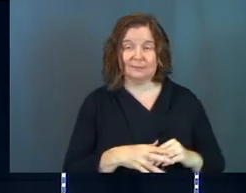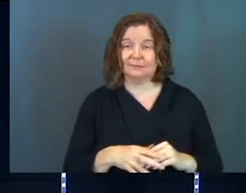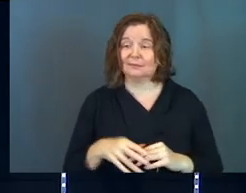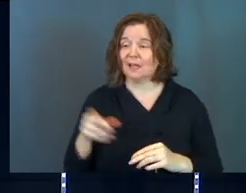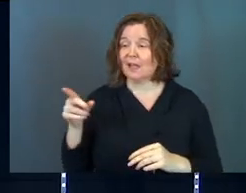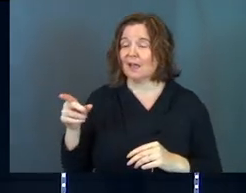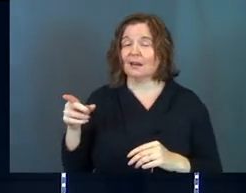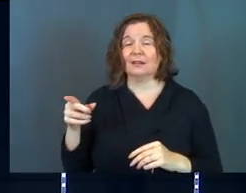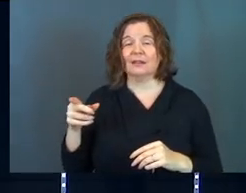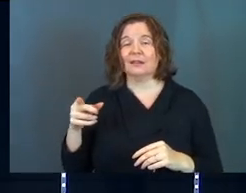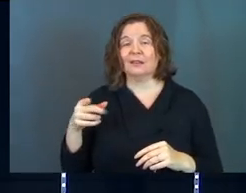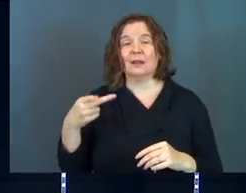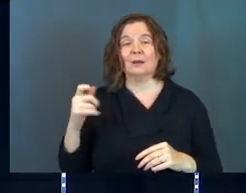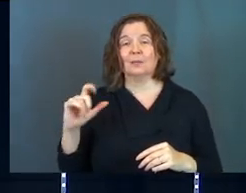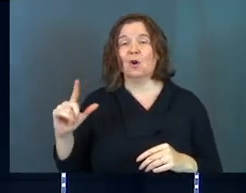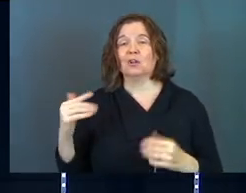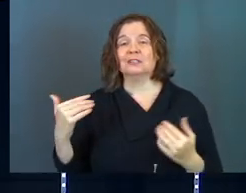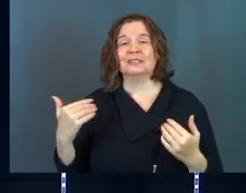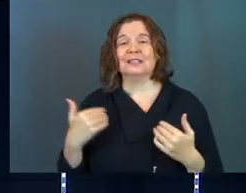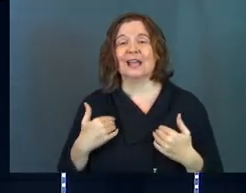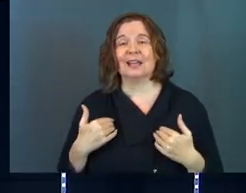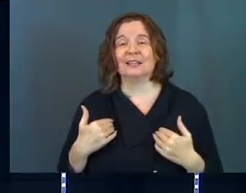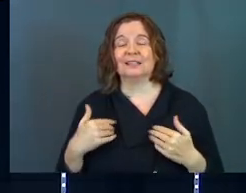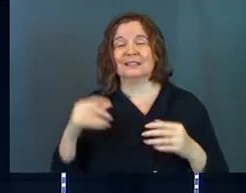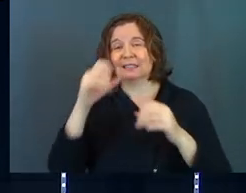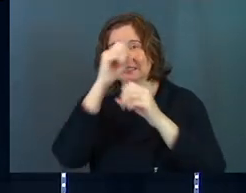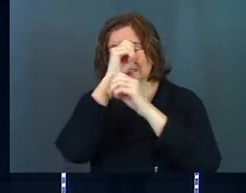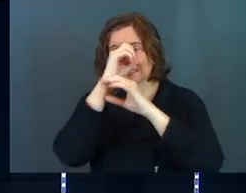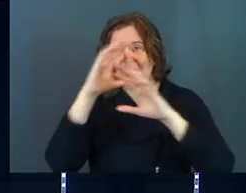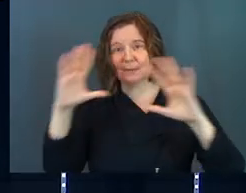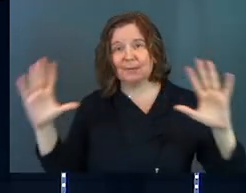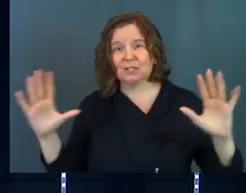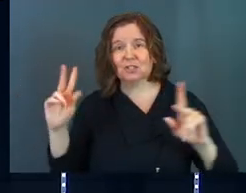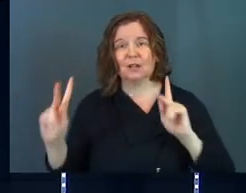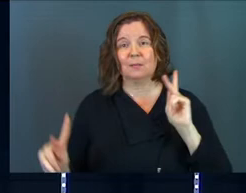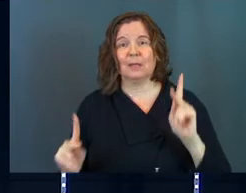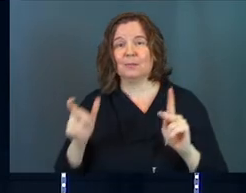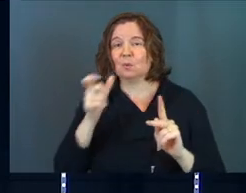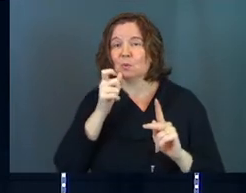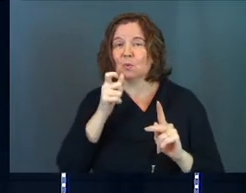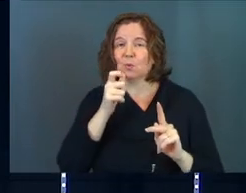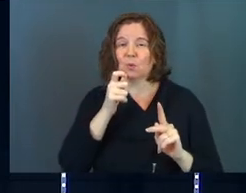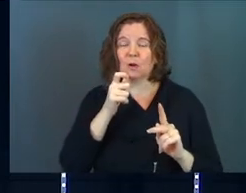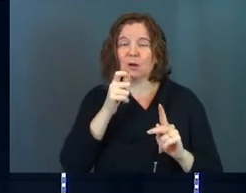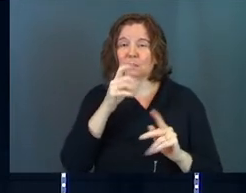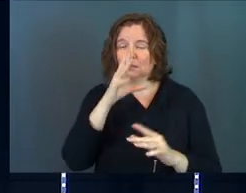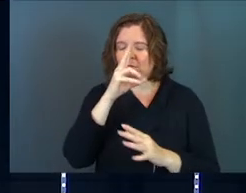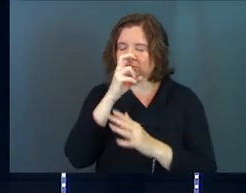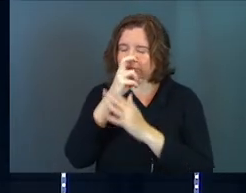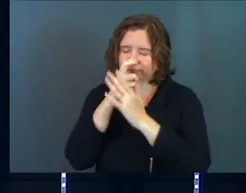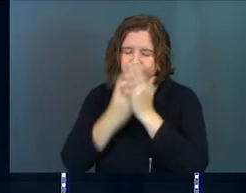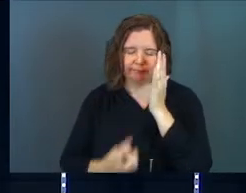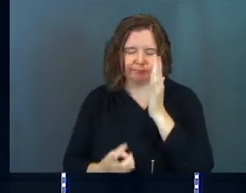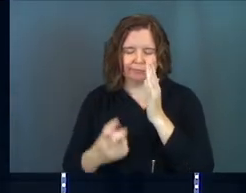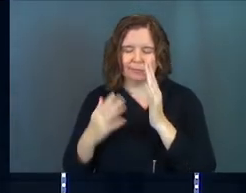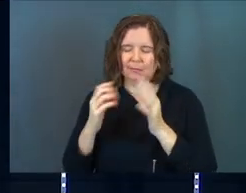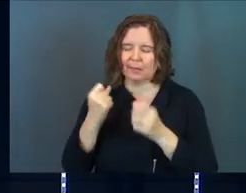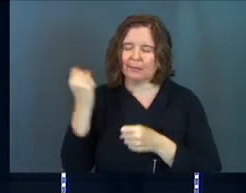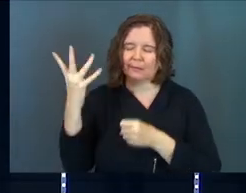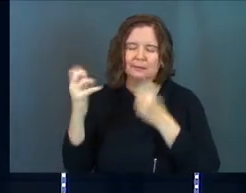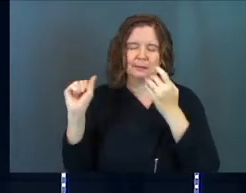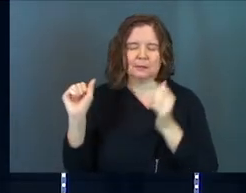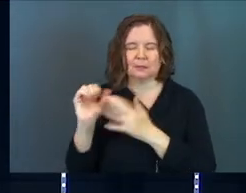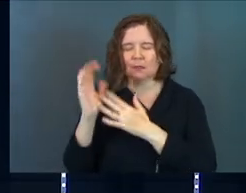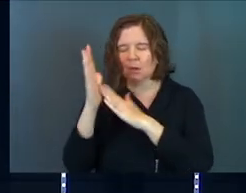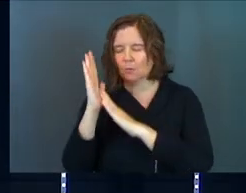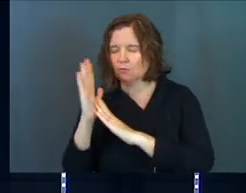And he just, Paul just has this image of people who are so sold out in their singing, in their